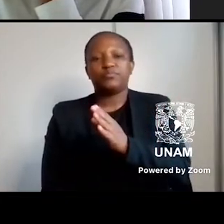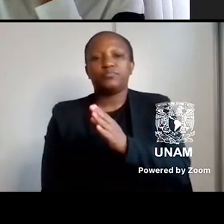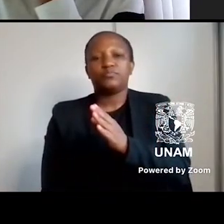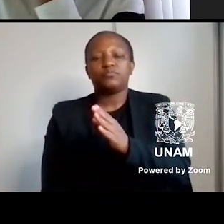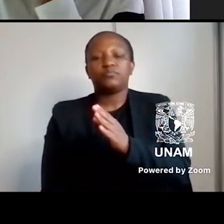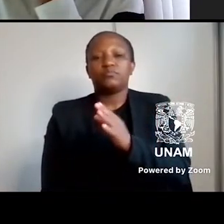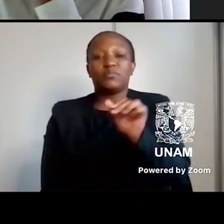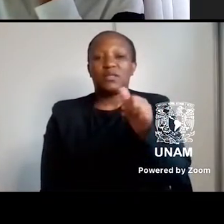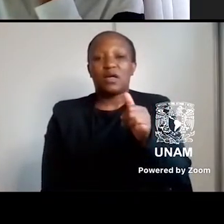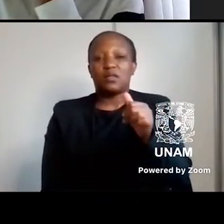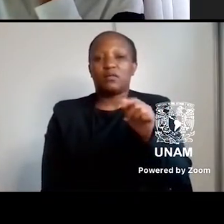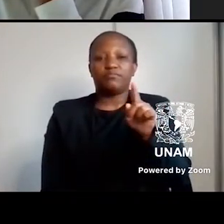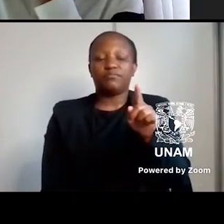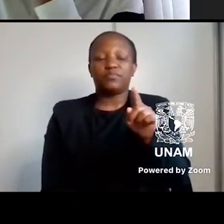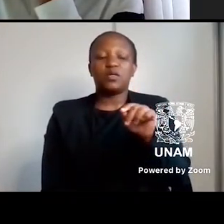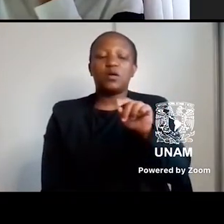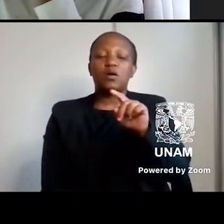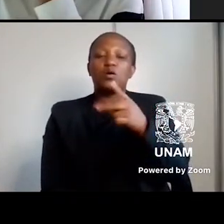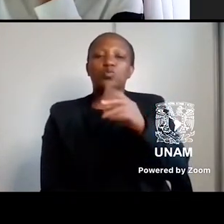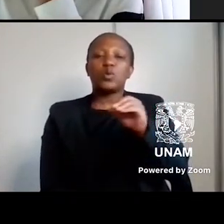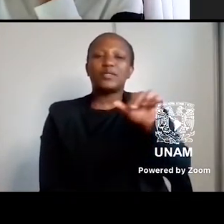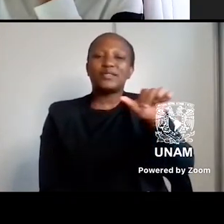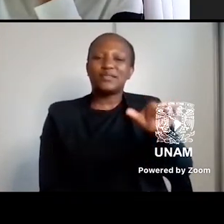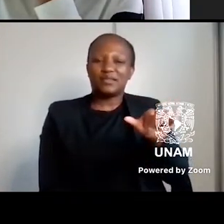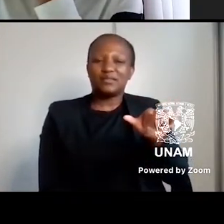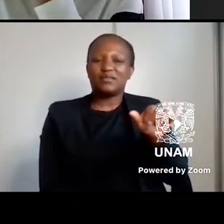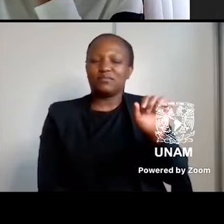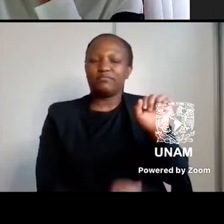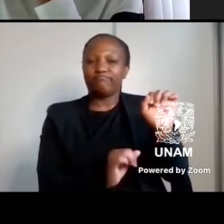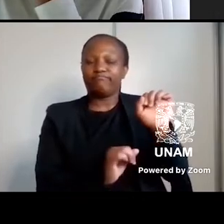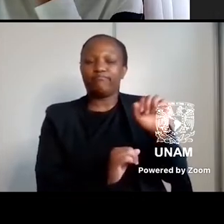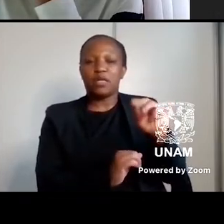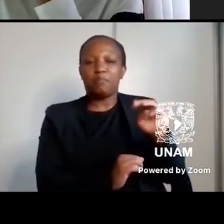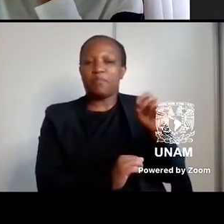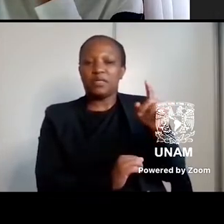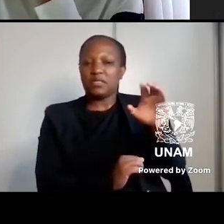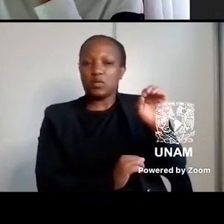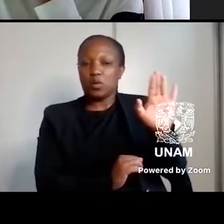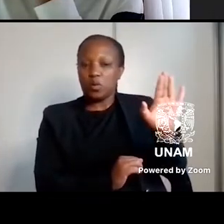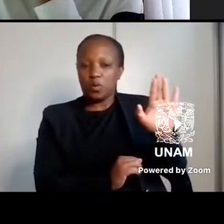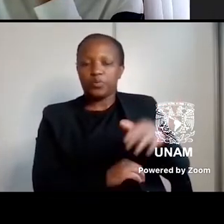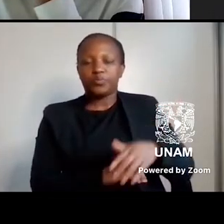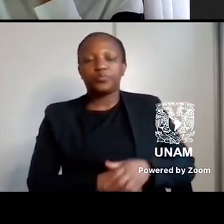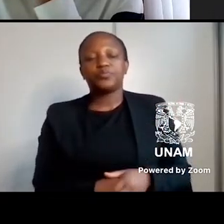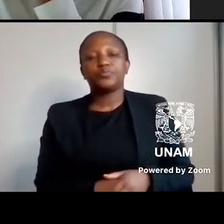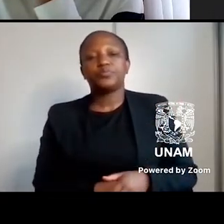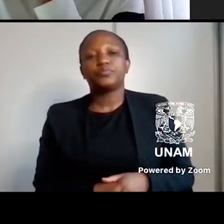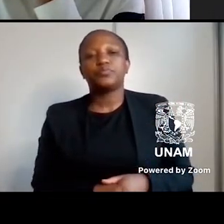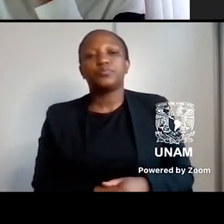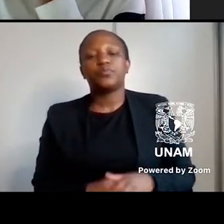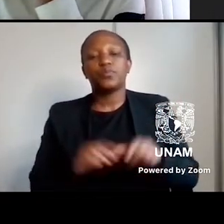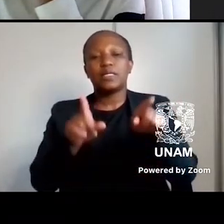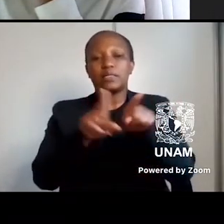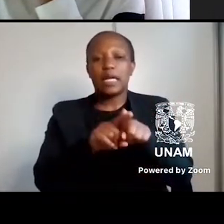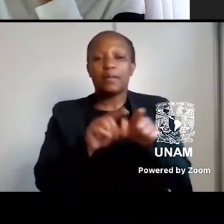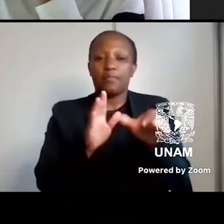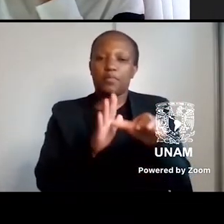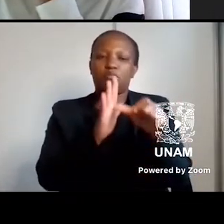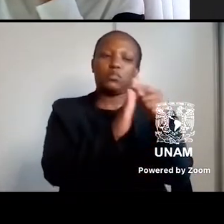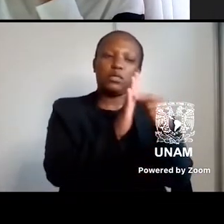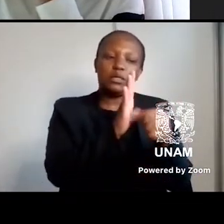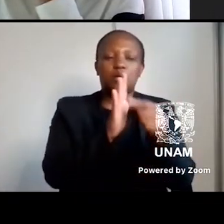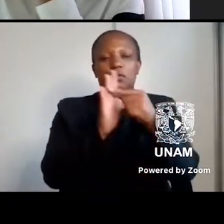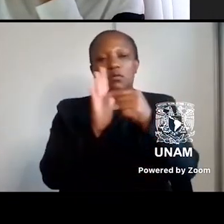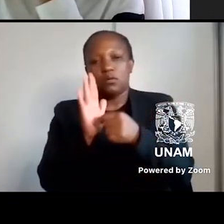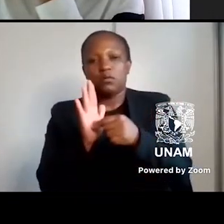beginning in 2006. And I suppose some similarly important dates, Karl, would be, you know,